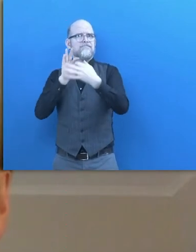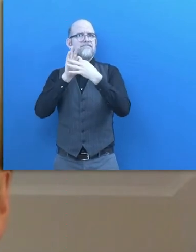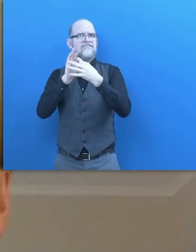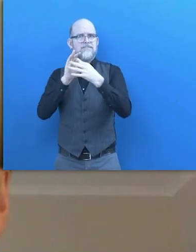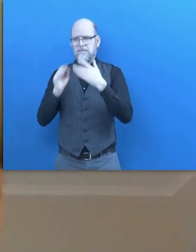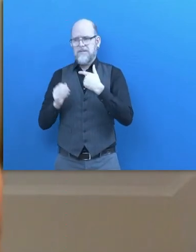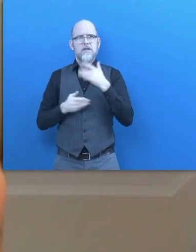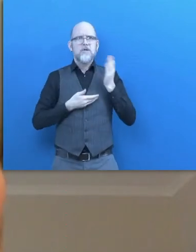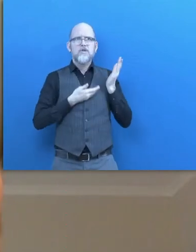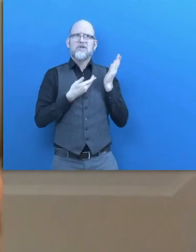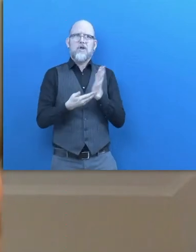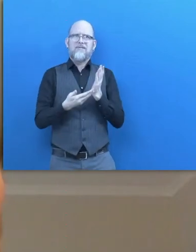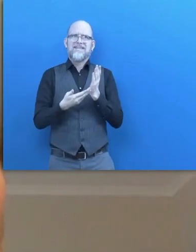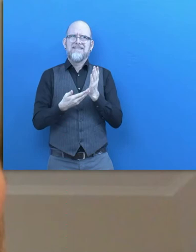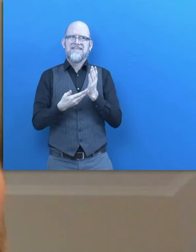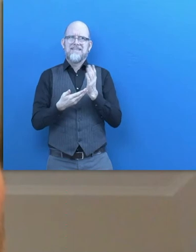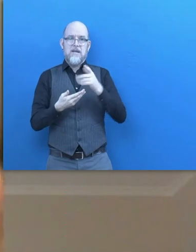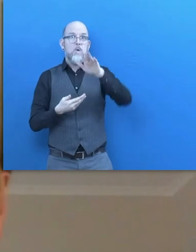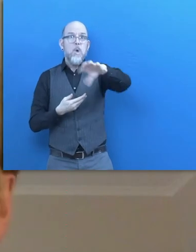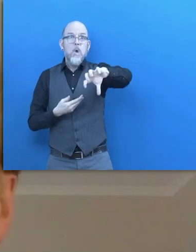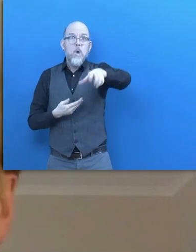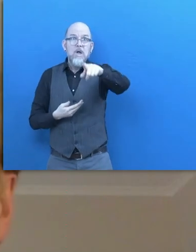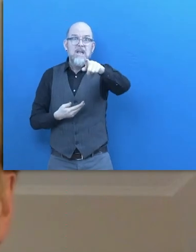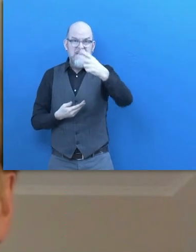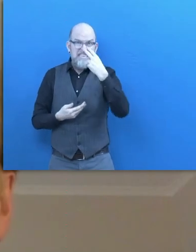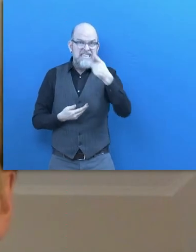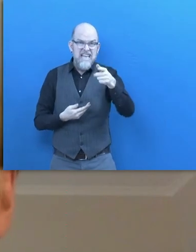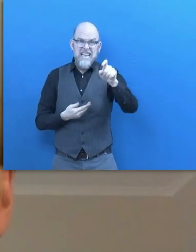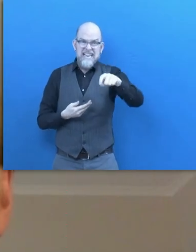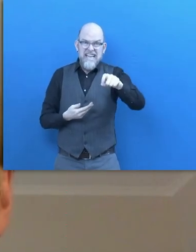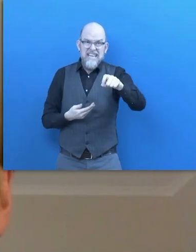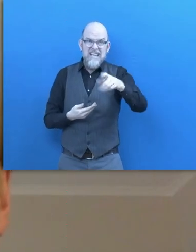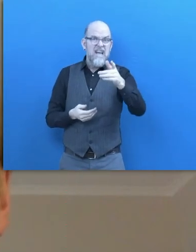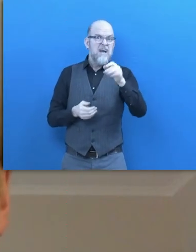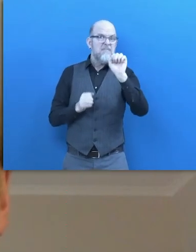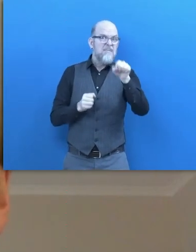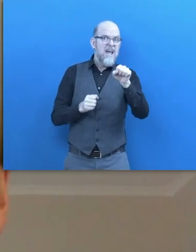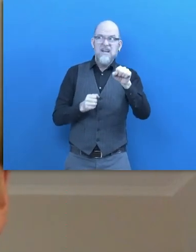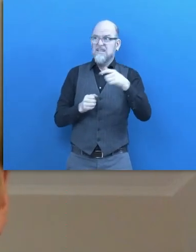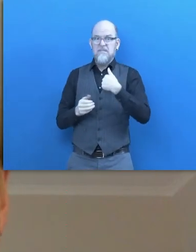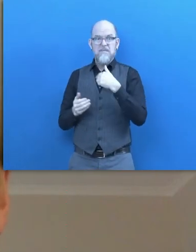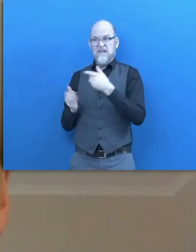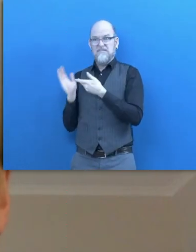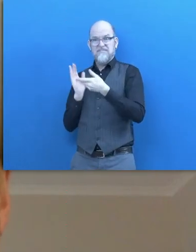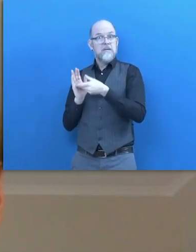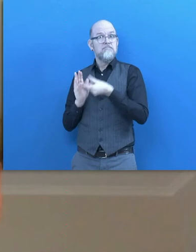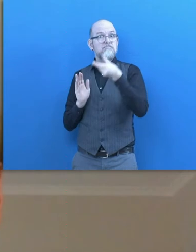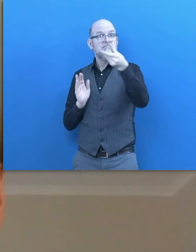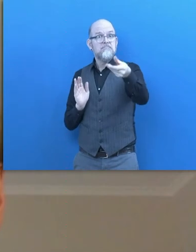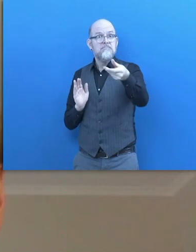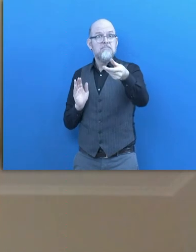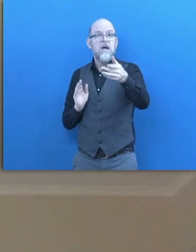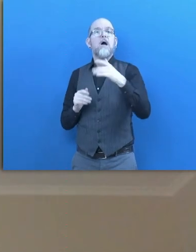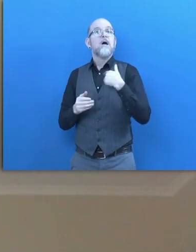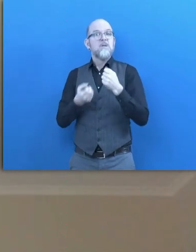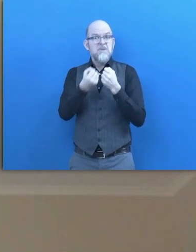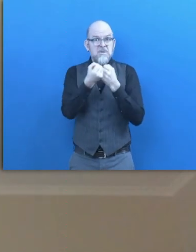you would like to see our services in your country. And if you could support us in